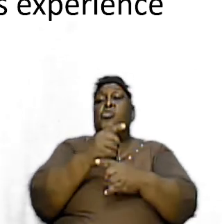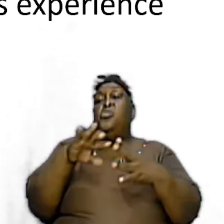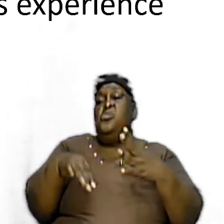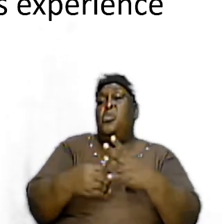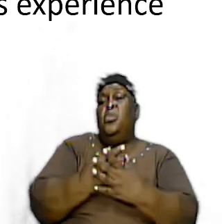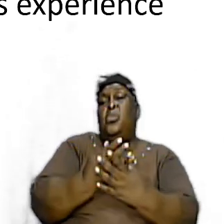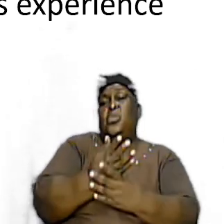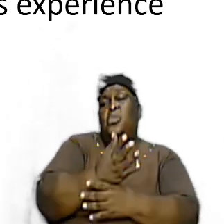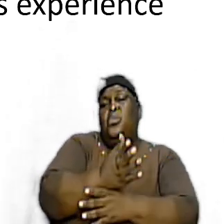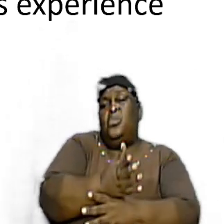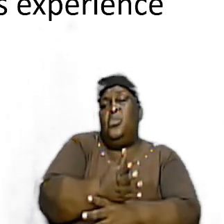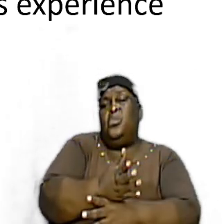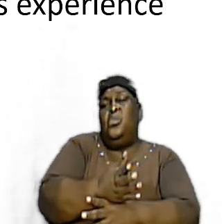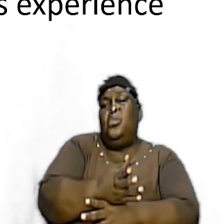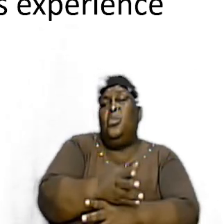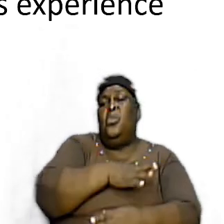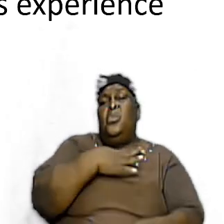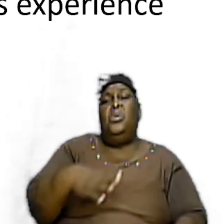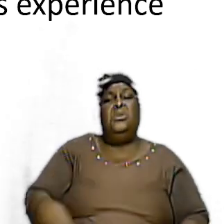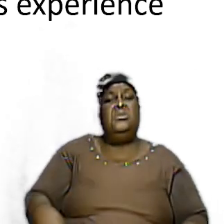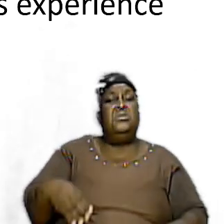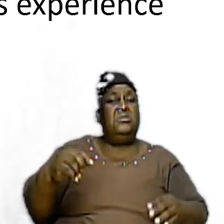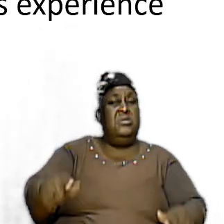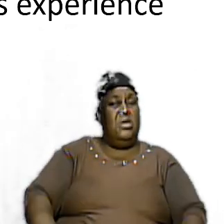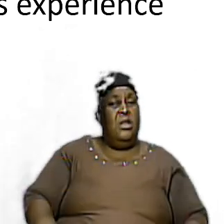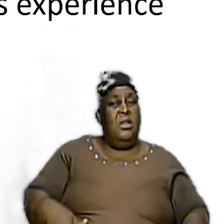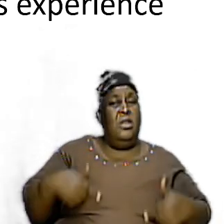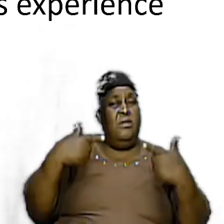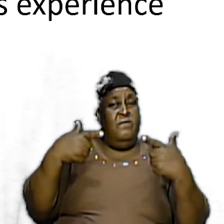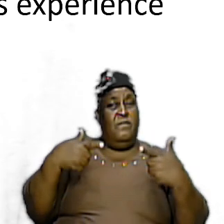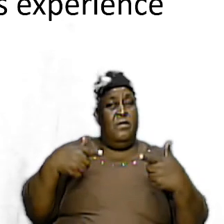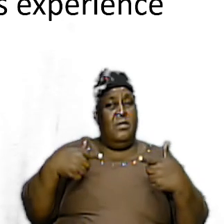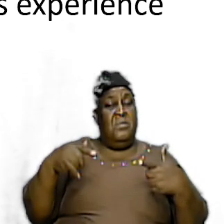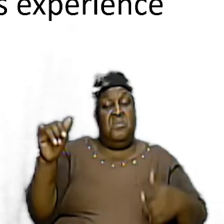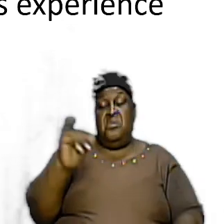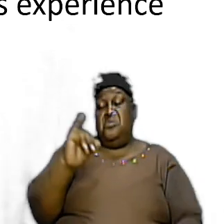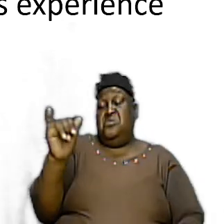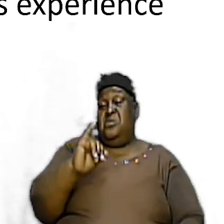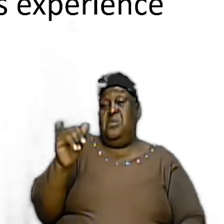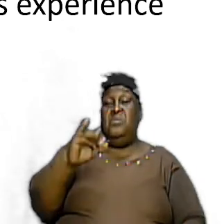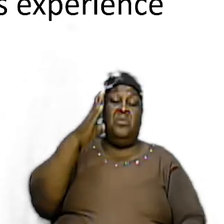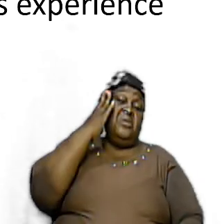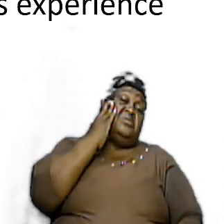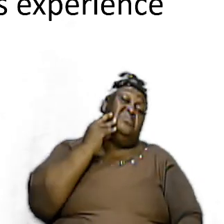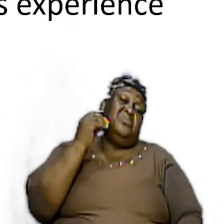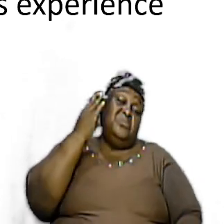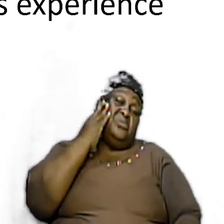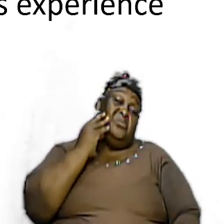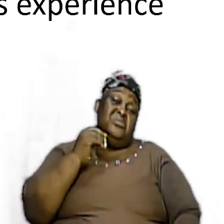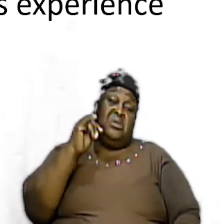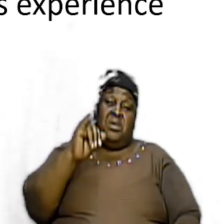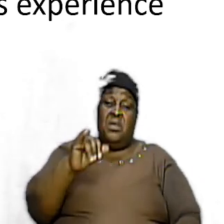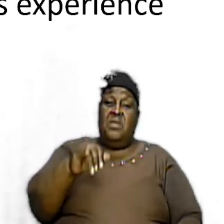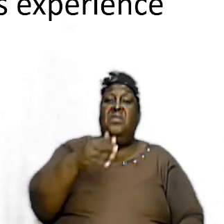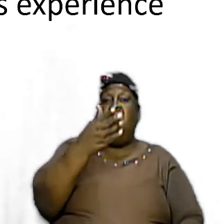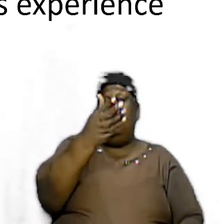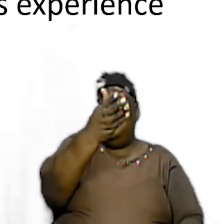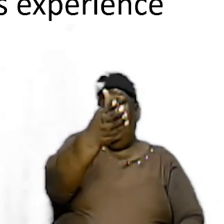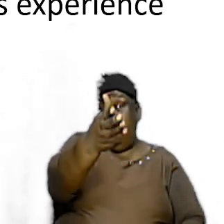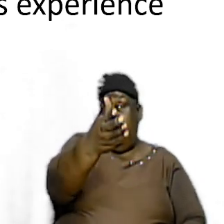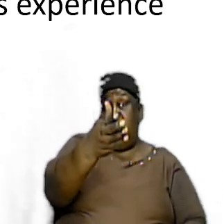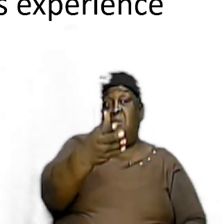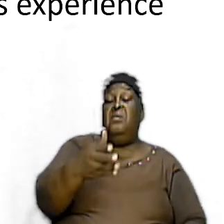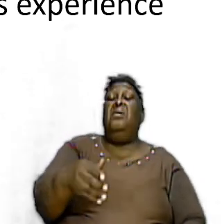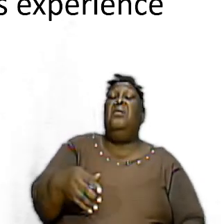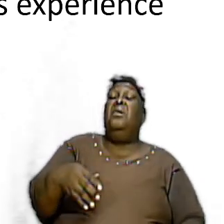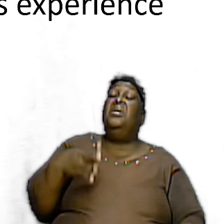our Christian walk it is the same thing that we are experiencing that they experienced then